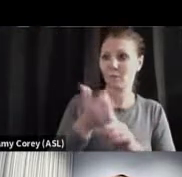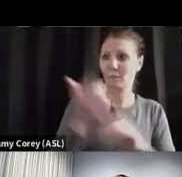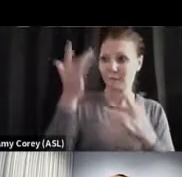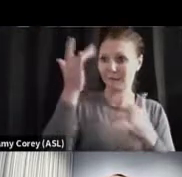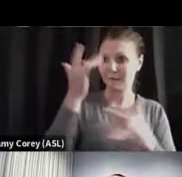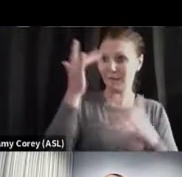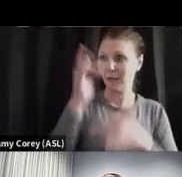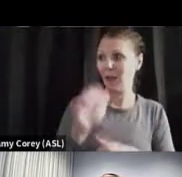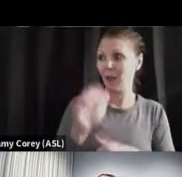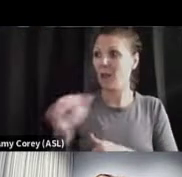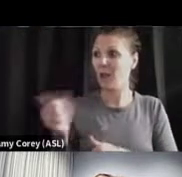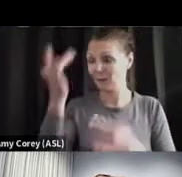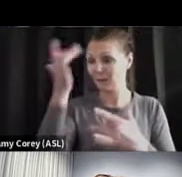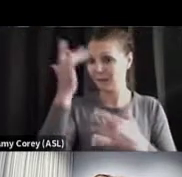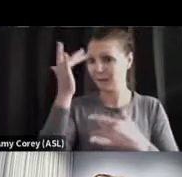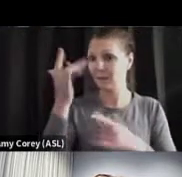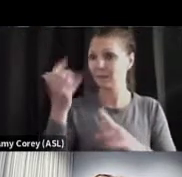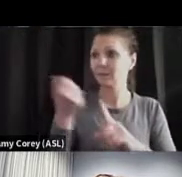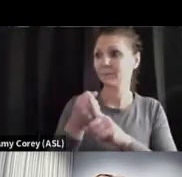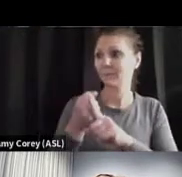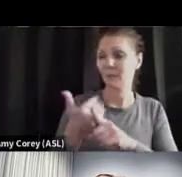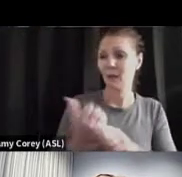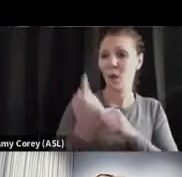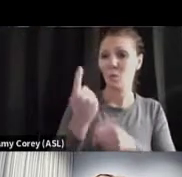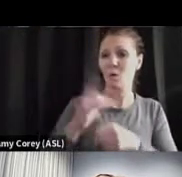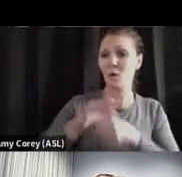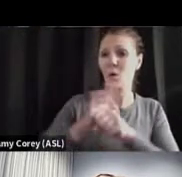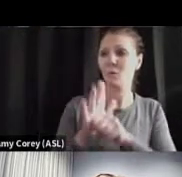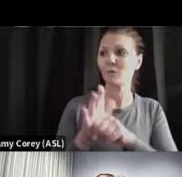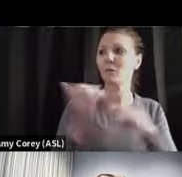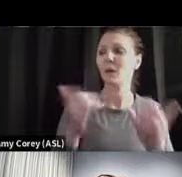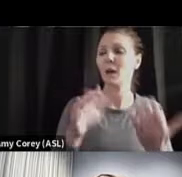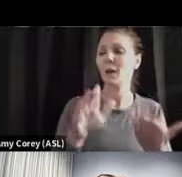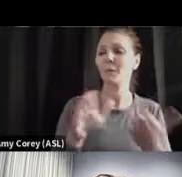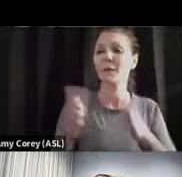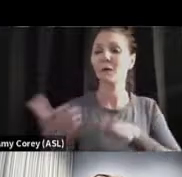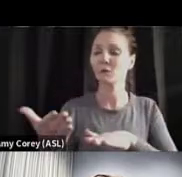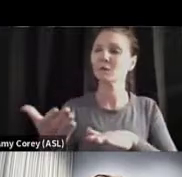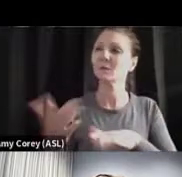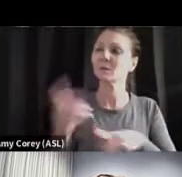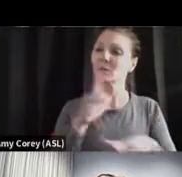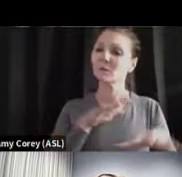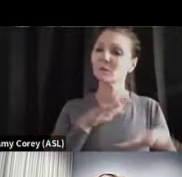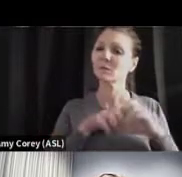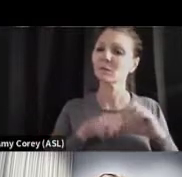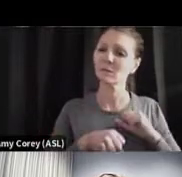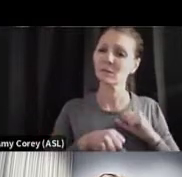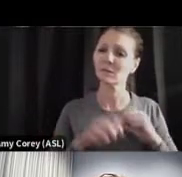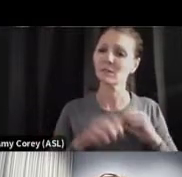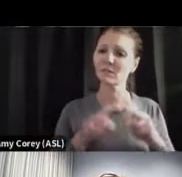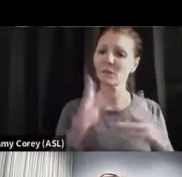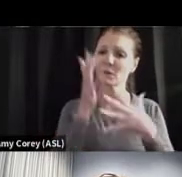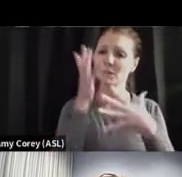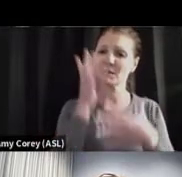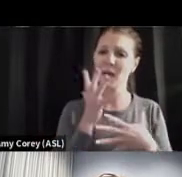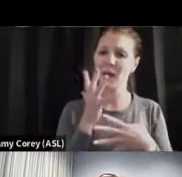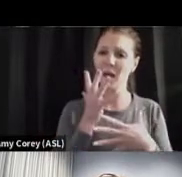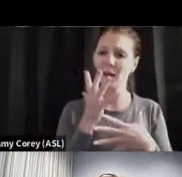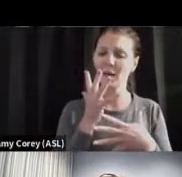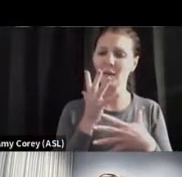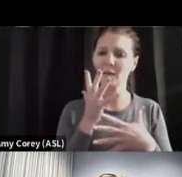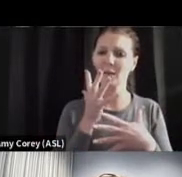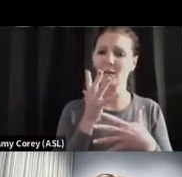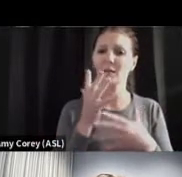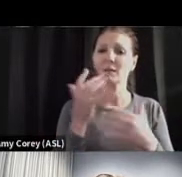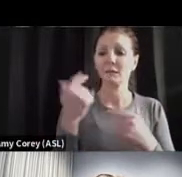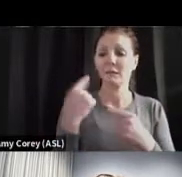with other diseases that get COVID and have passed away. that to us is very painful, very tragic in so many ways. And in the last 28